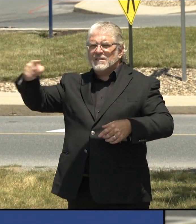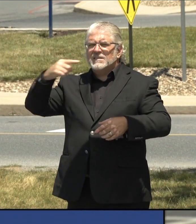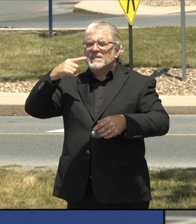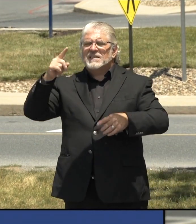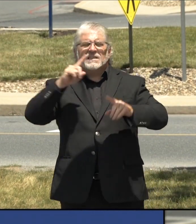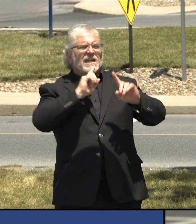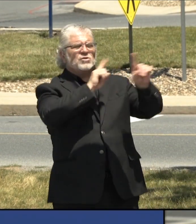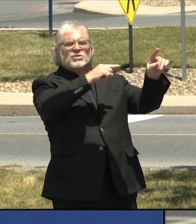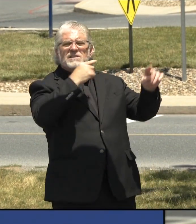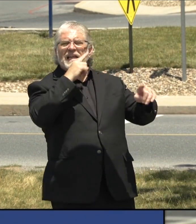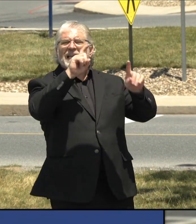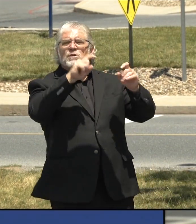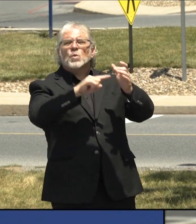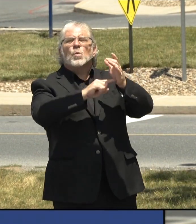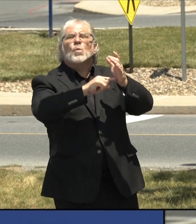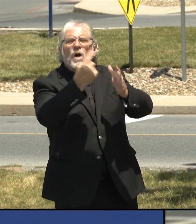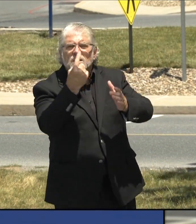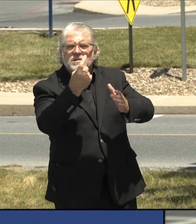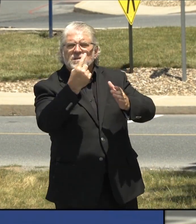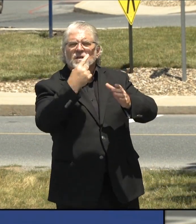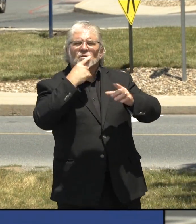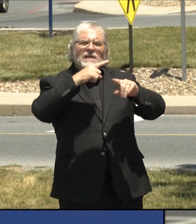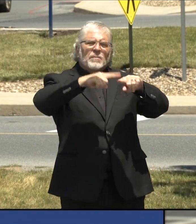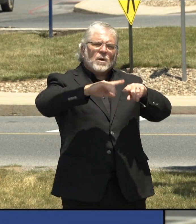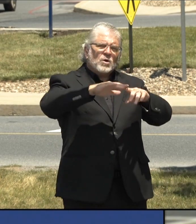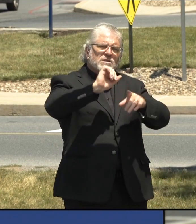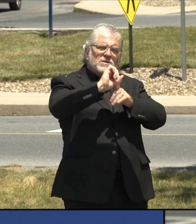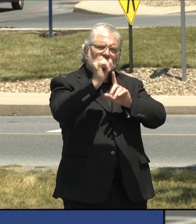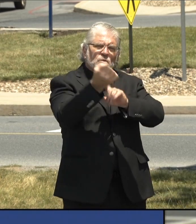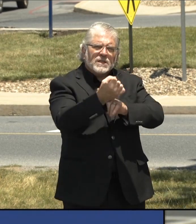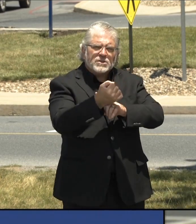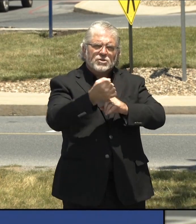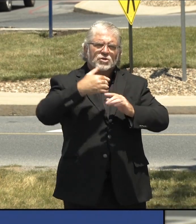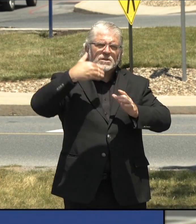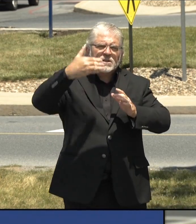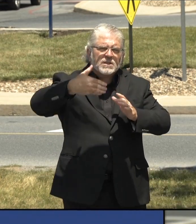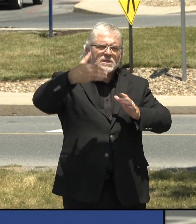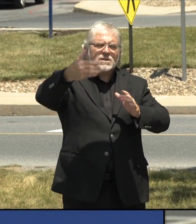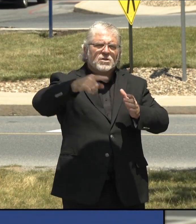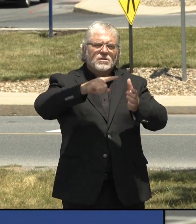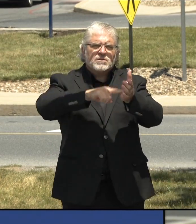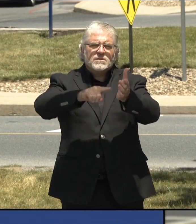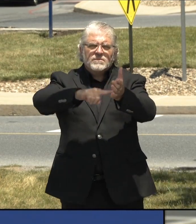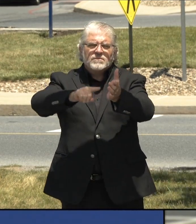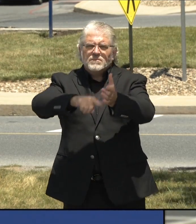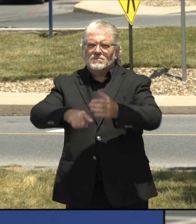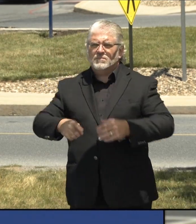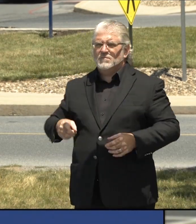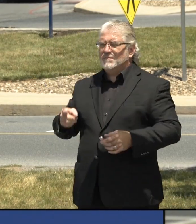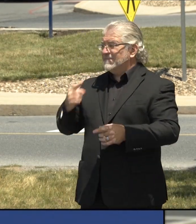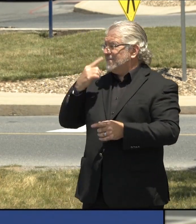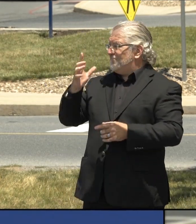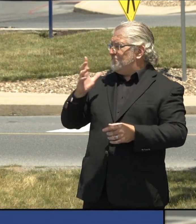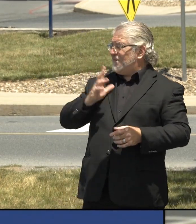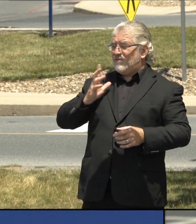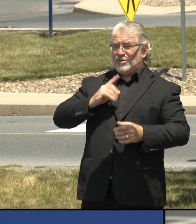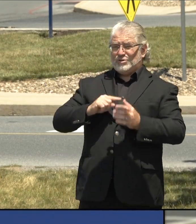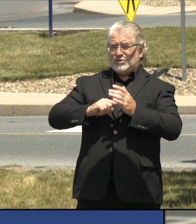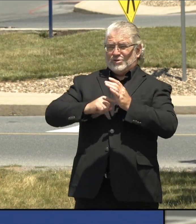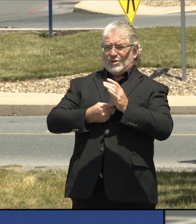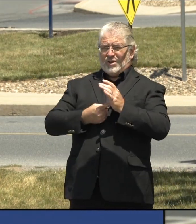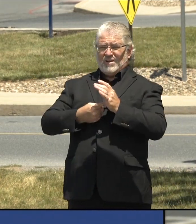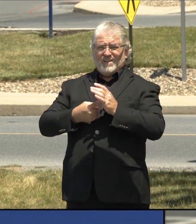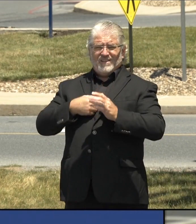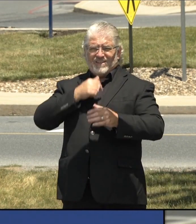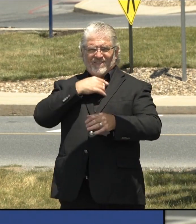individual basis. On an individual. Okay. So, but, but the capacity to do that, we didn't have that when this disease started. Uh, and I think as a result of all those